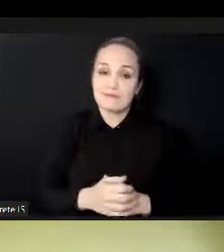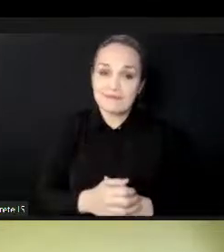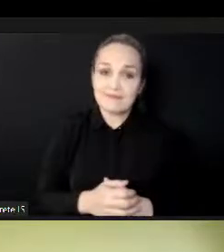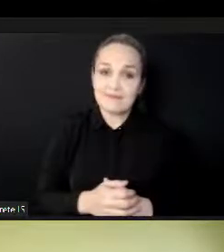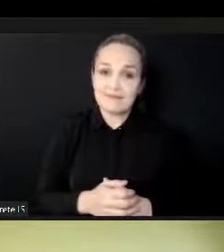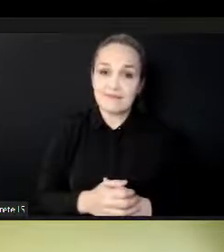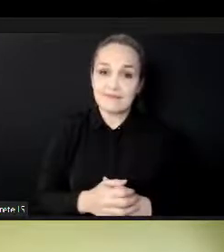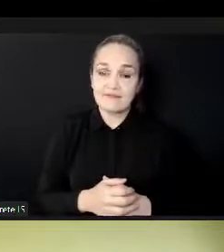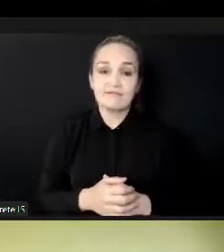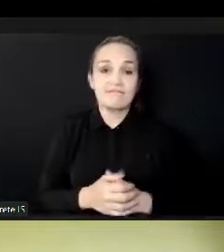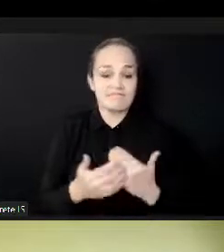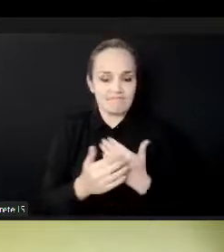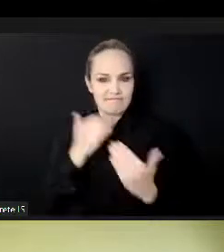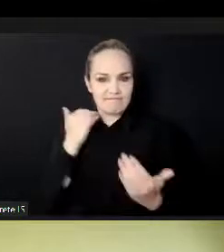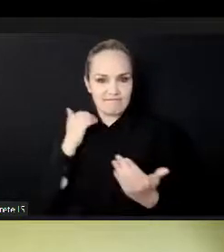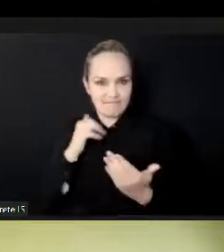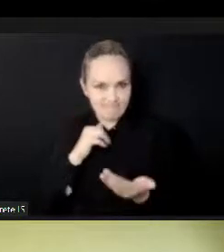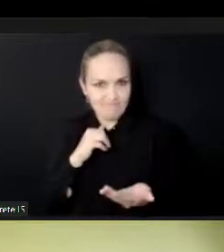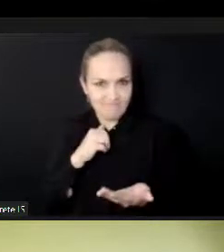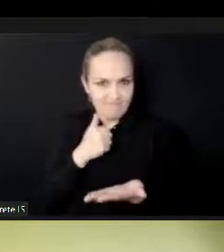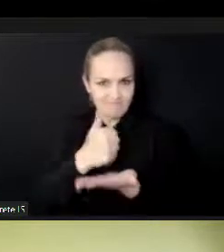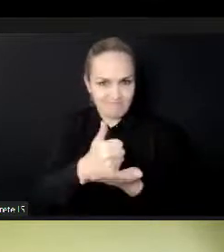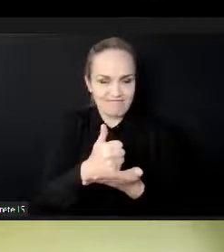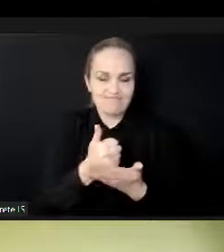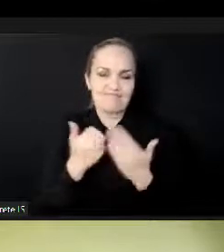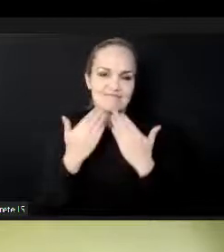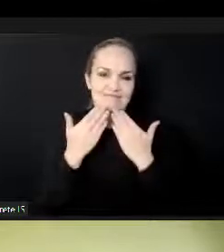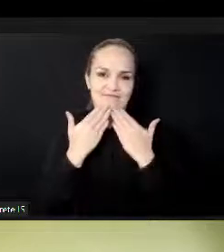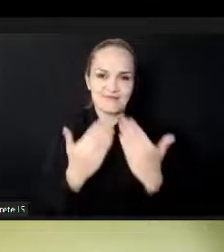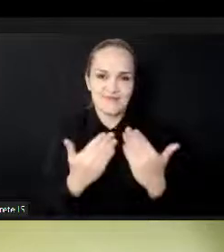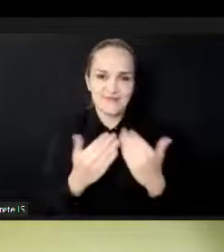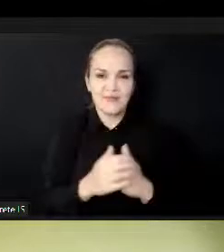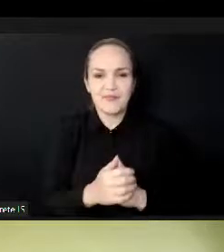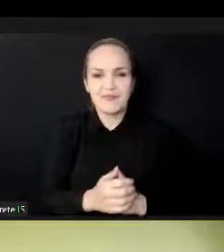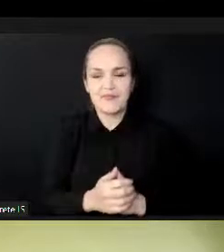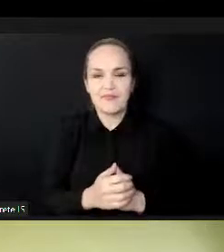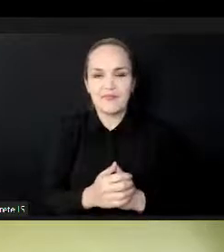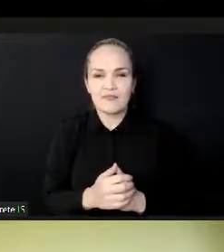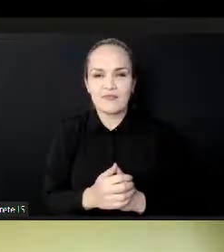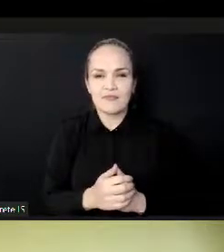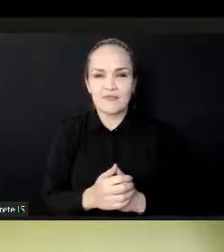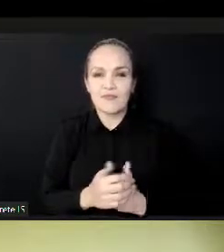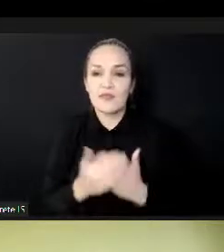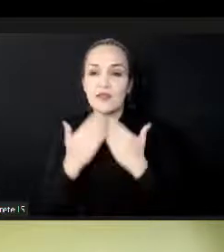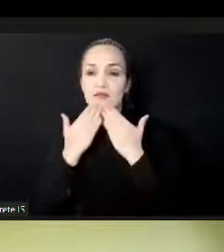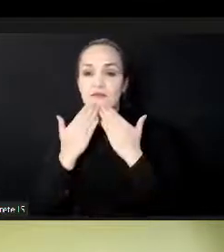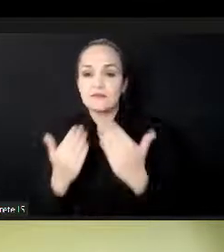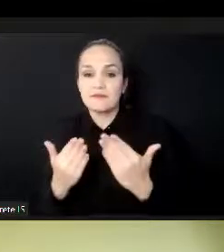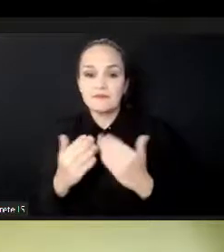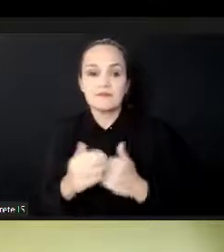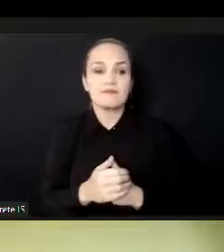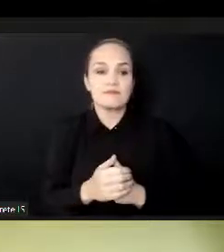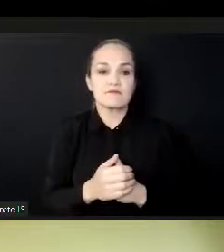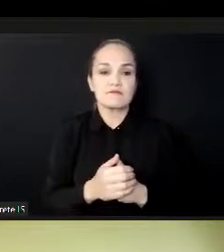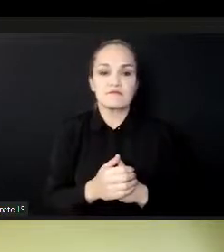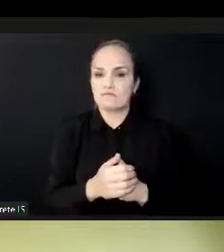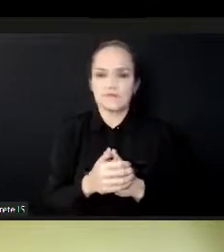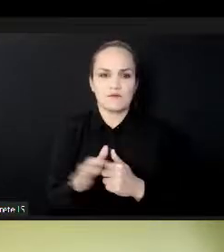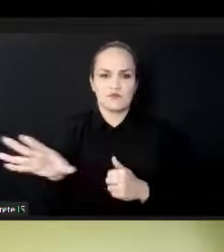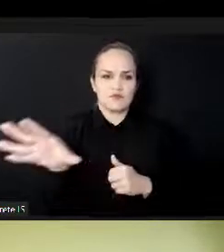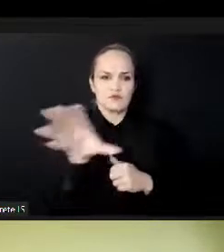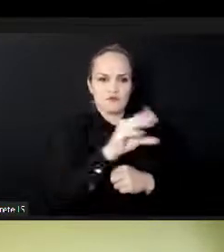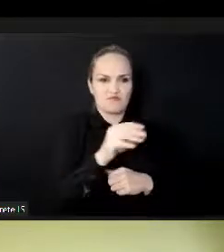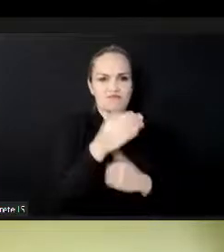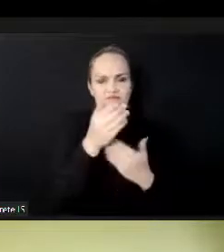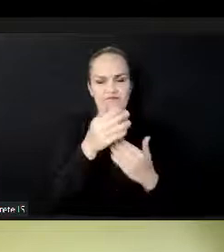and also thanks to Shane and some diplomacy happy to be here with you after many